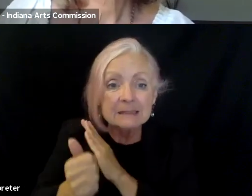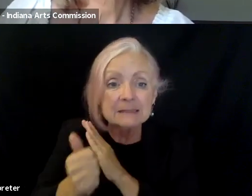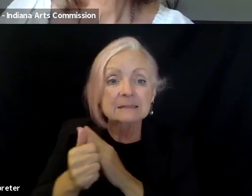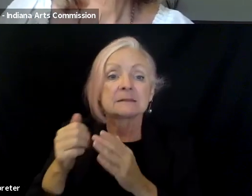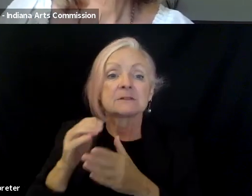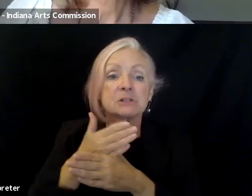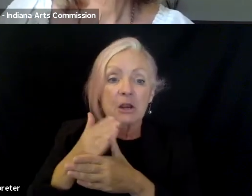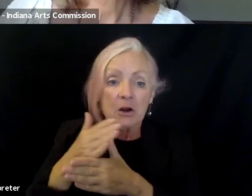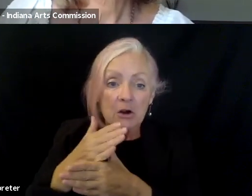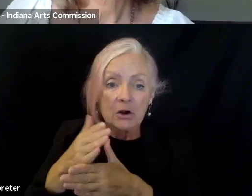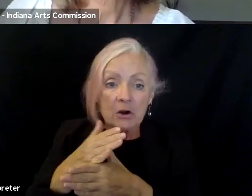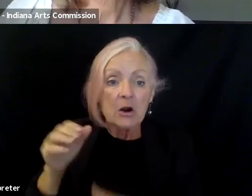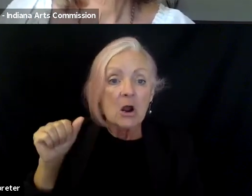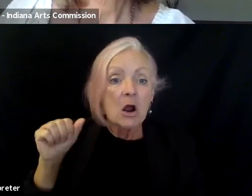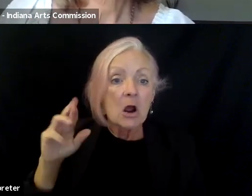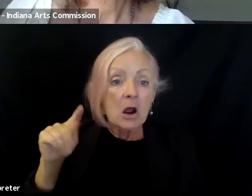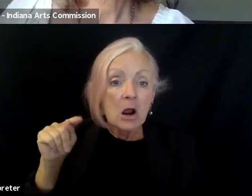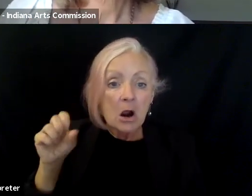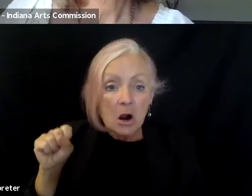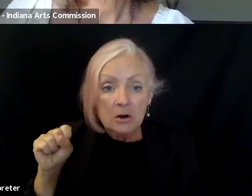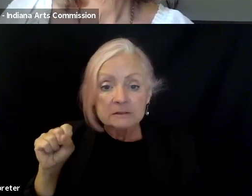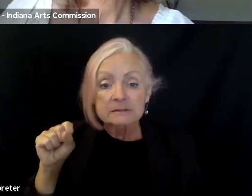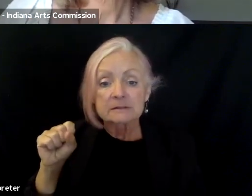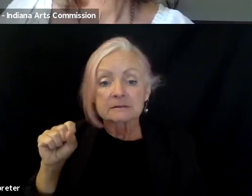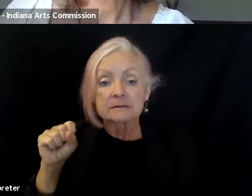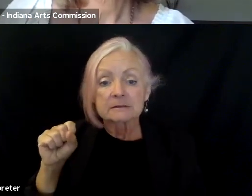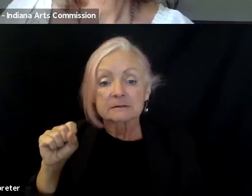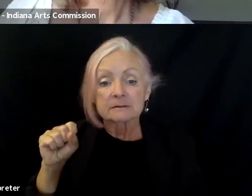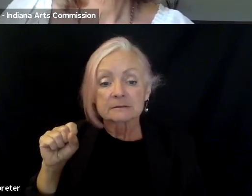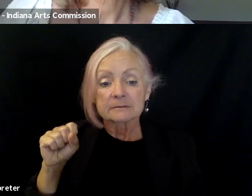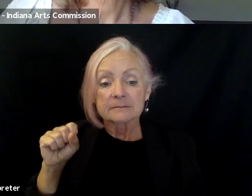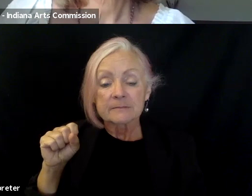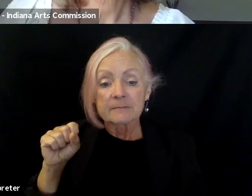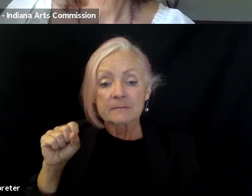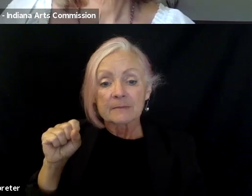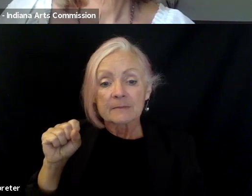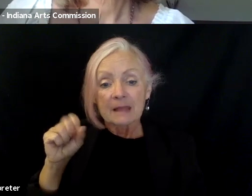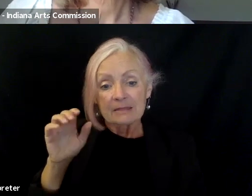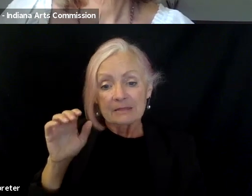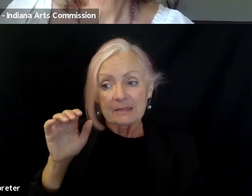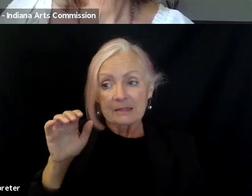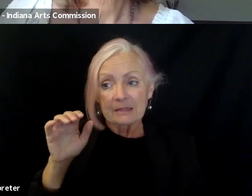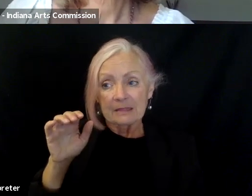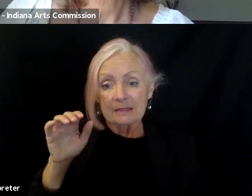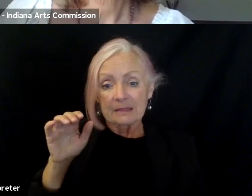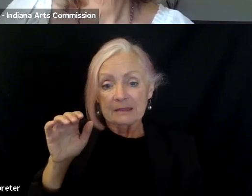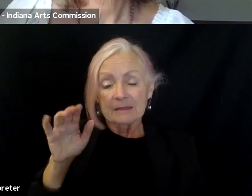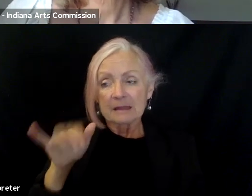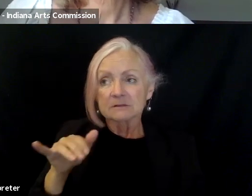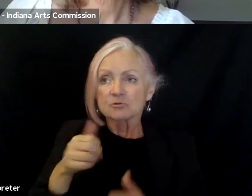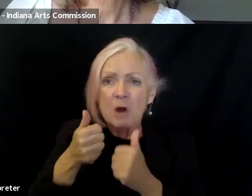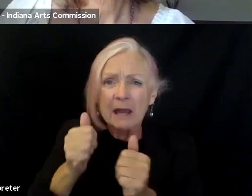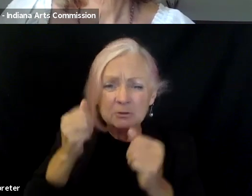the, the, you know, things that they, they can provide. And I think that's just, just really getting out of the box and,